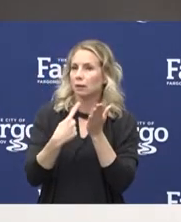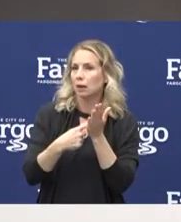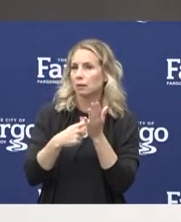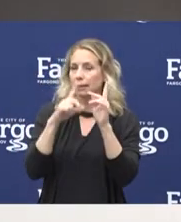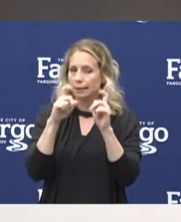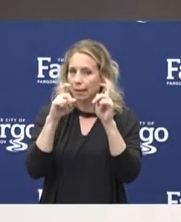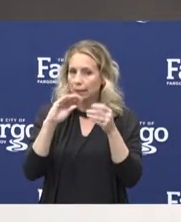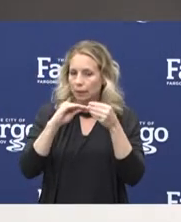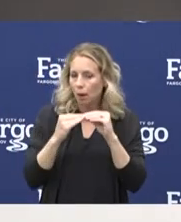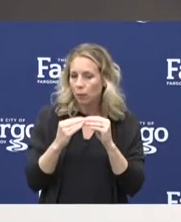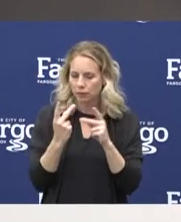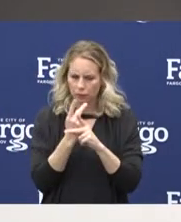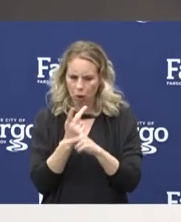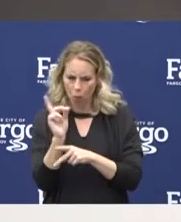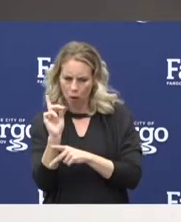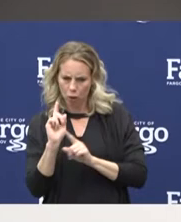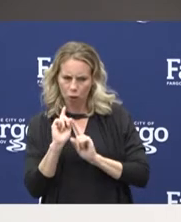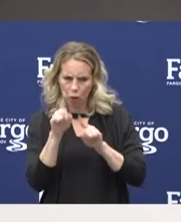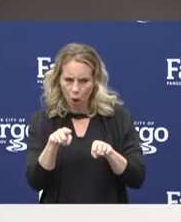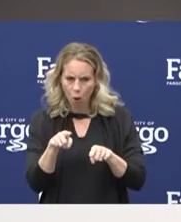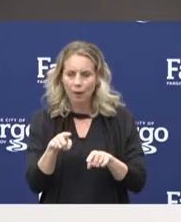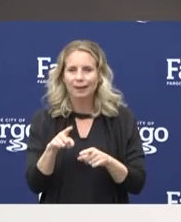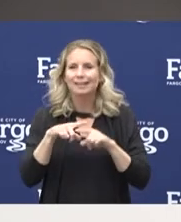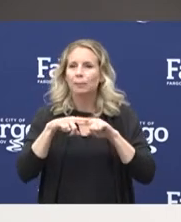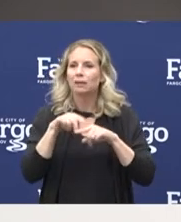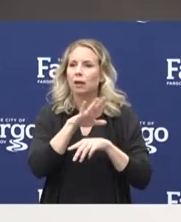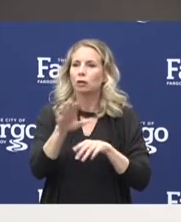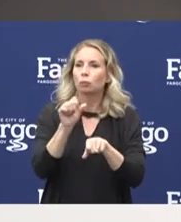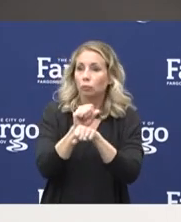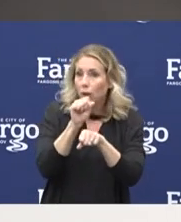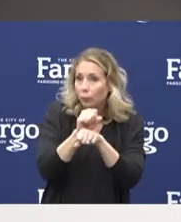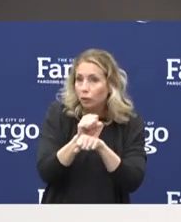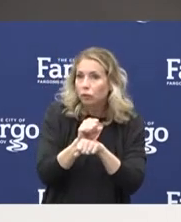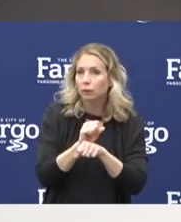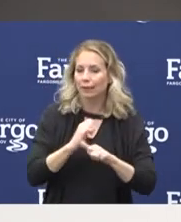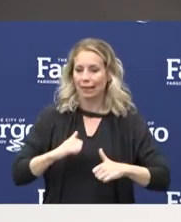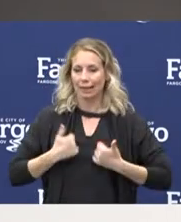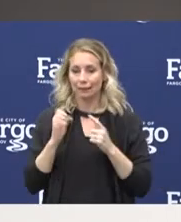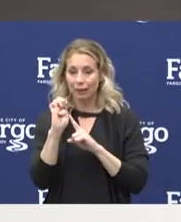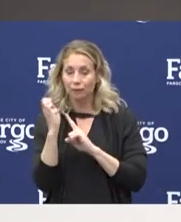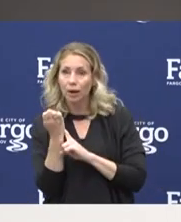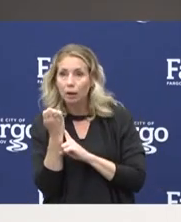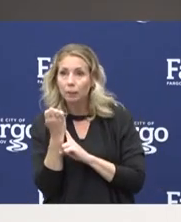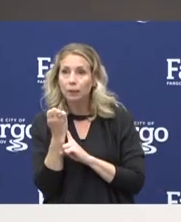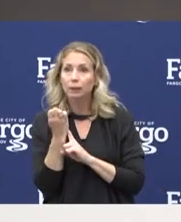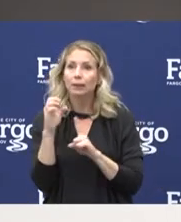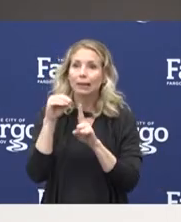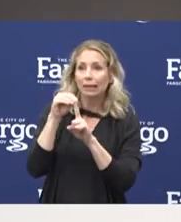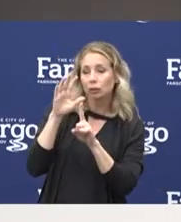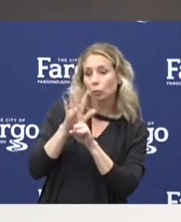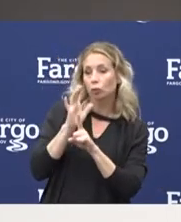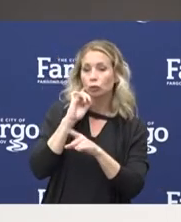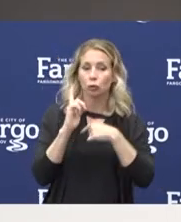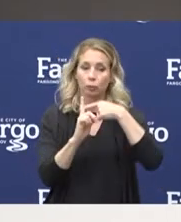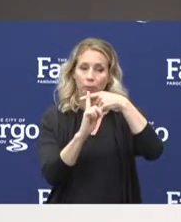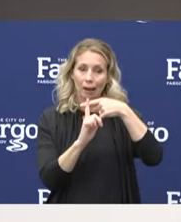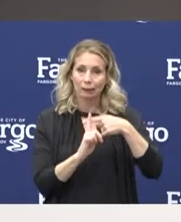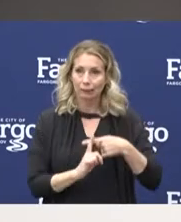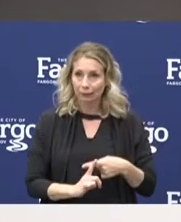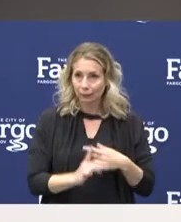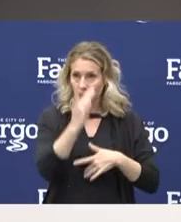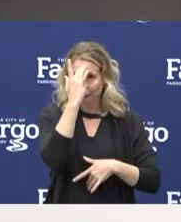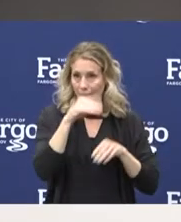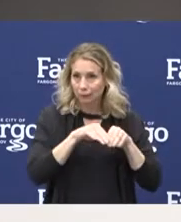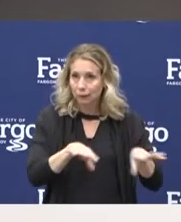to figure out where to go. It has to do with your occupation, your living environment, exposure to positive cases, and scientific